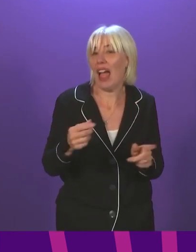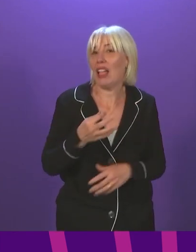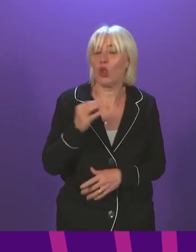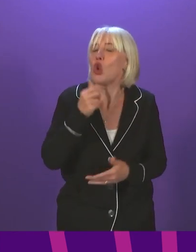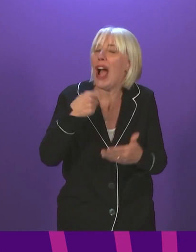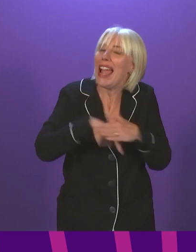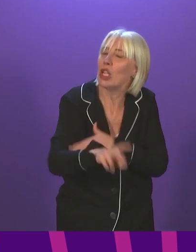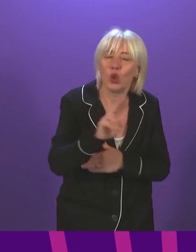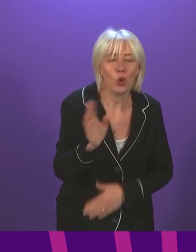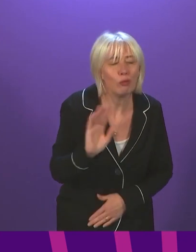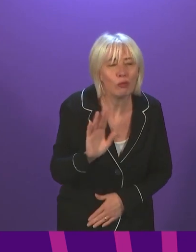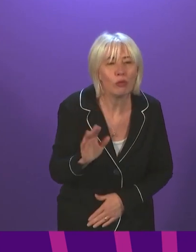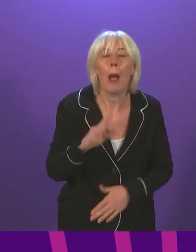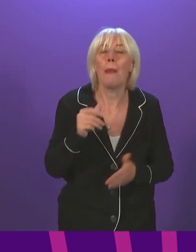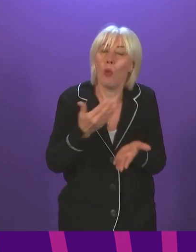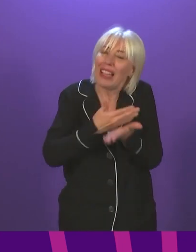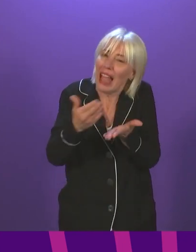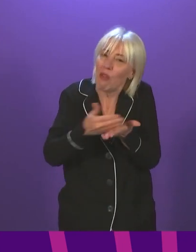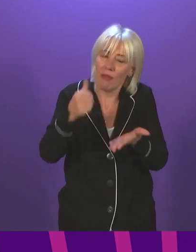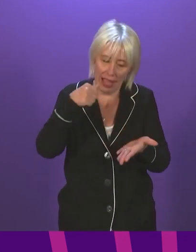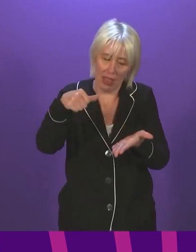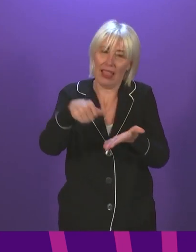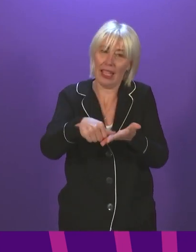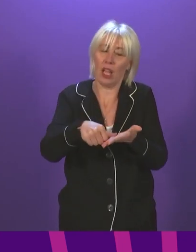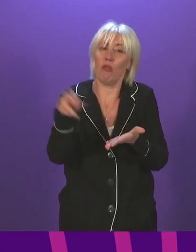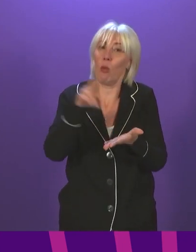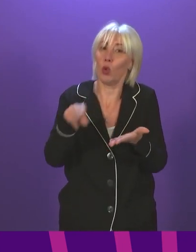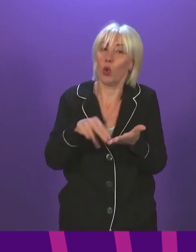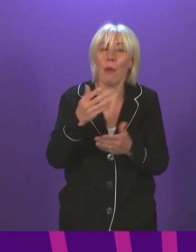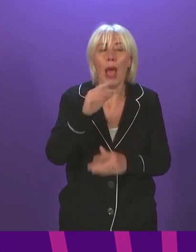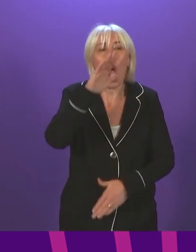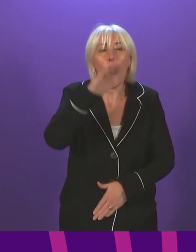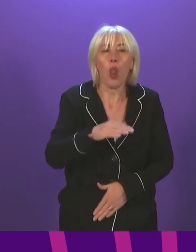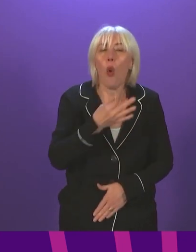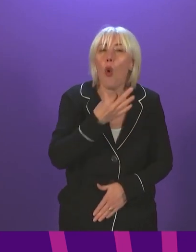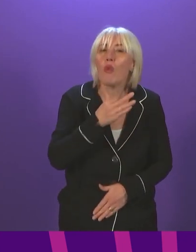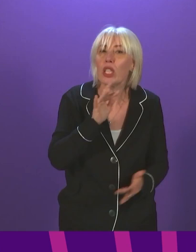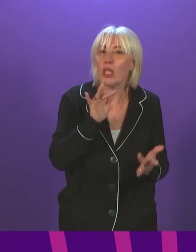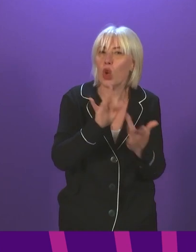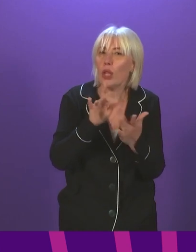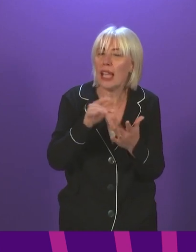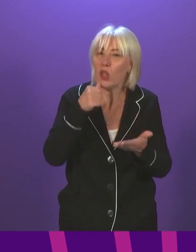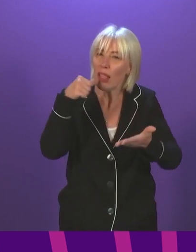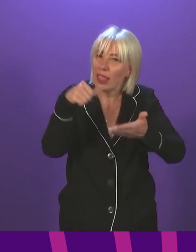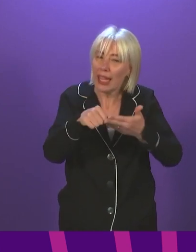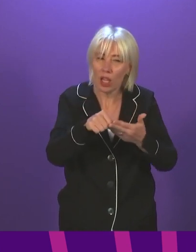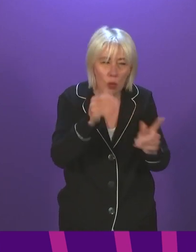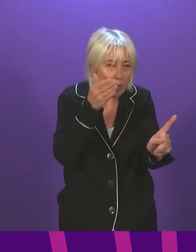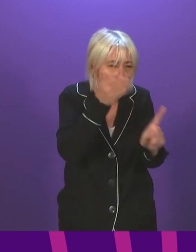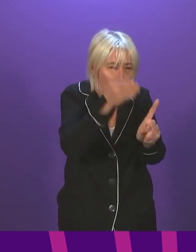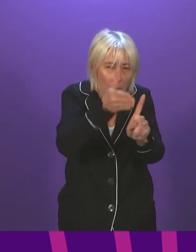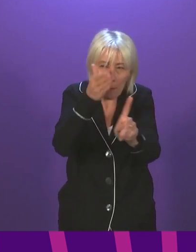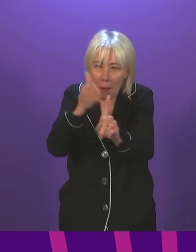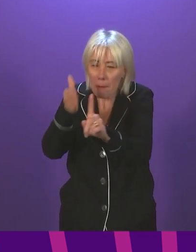clarify guidance on the letters that schools send to lower risk contacts. These letters should be sent on a targeted basis